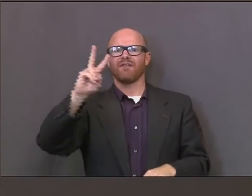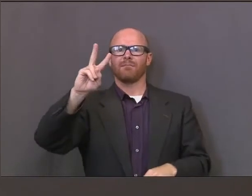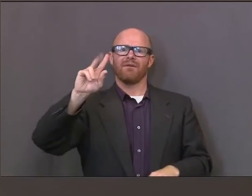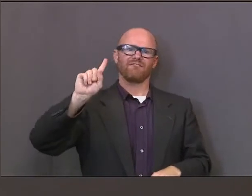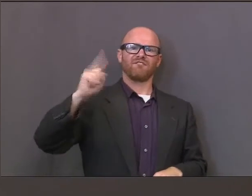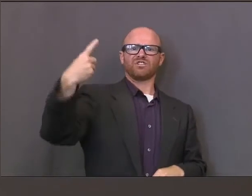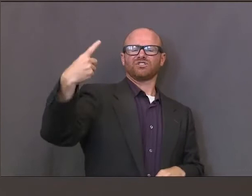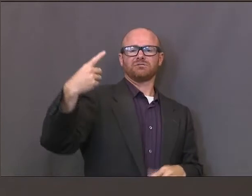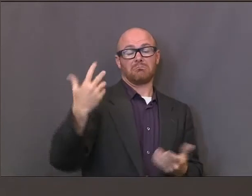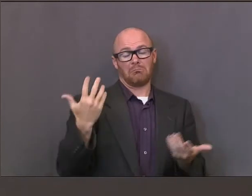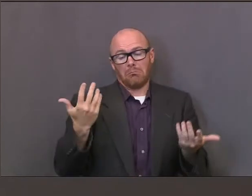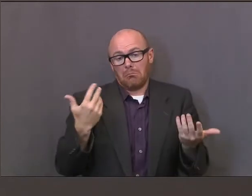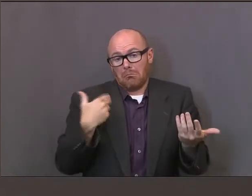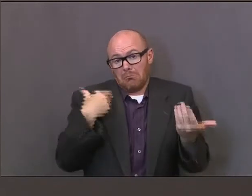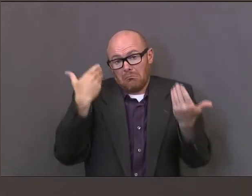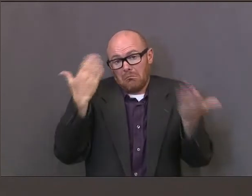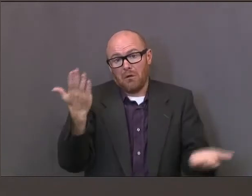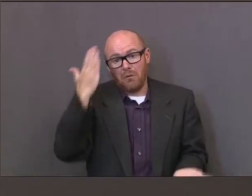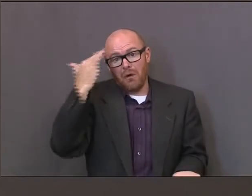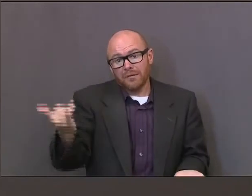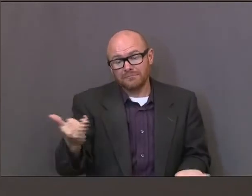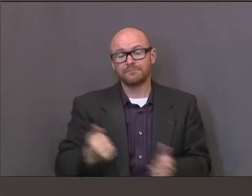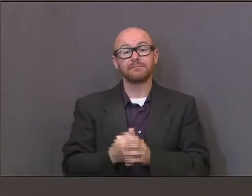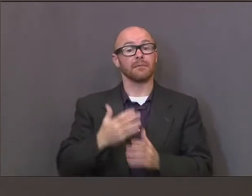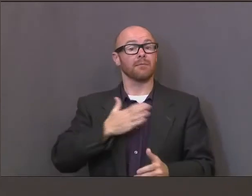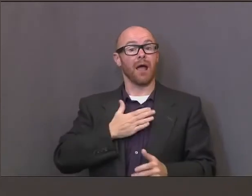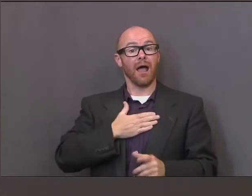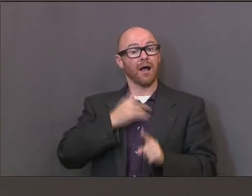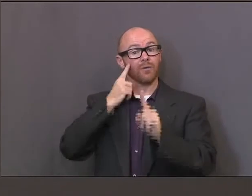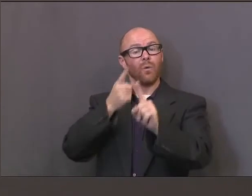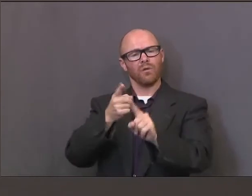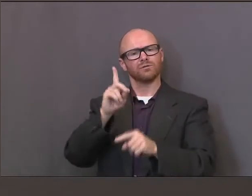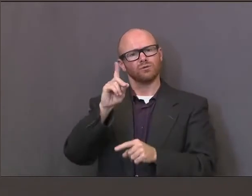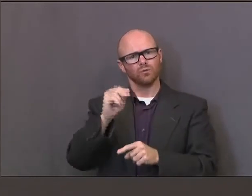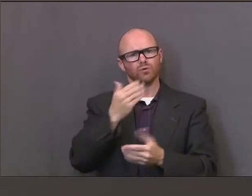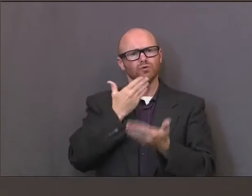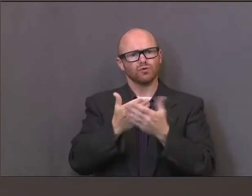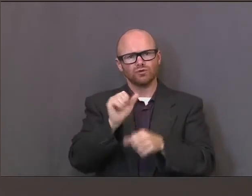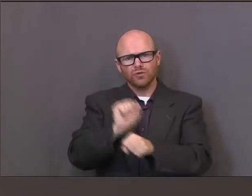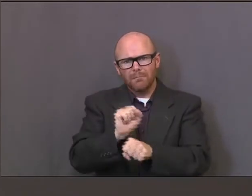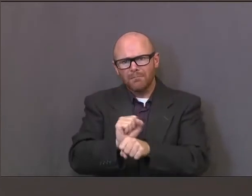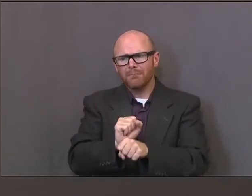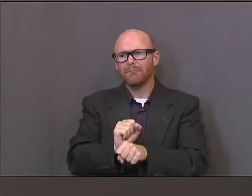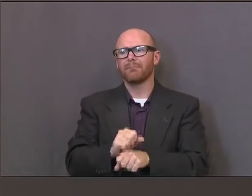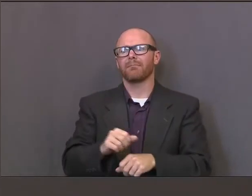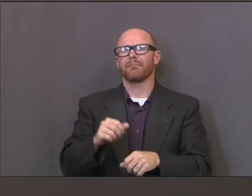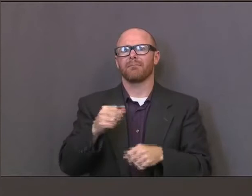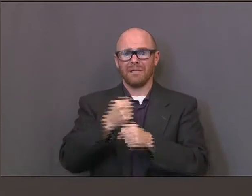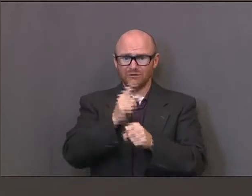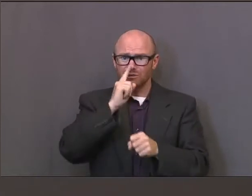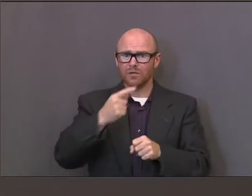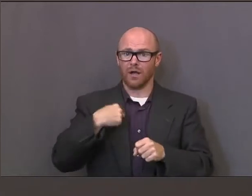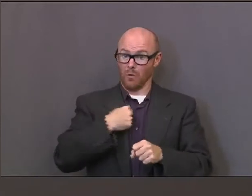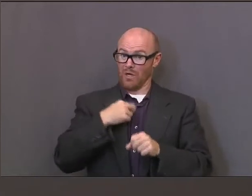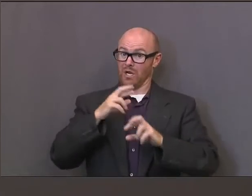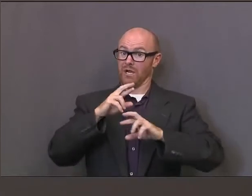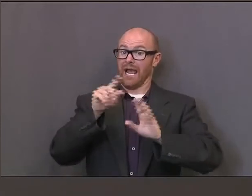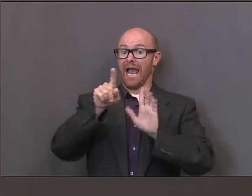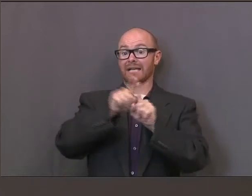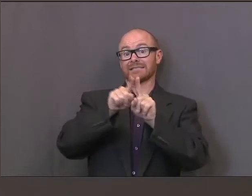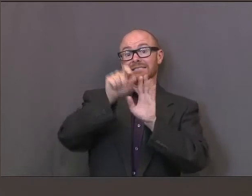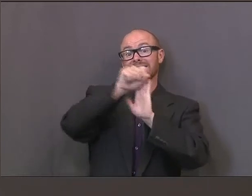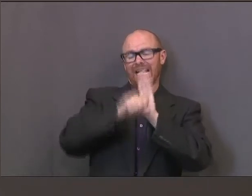I'm sure we want to get it done as quick as we can. Whether that's fortuitous for the elections in November for the current administration,